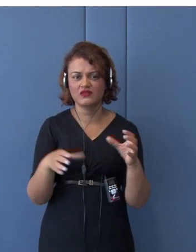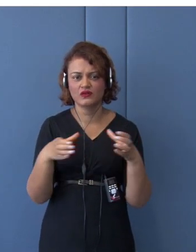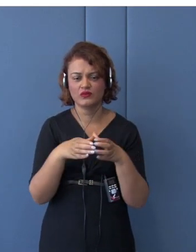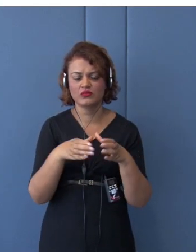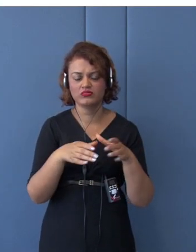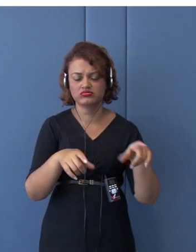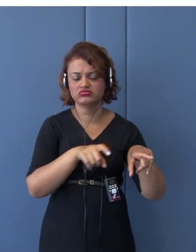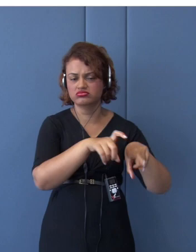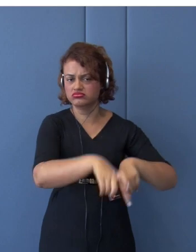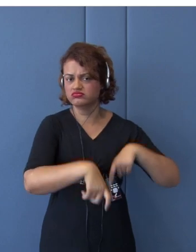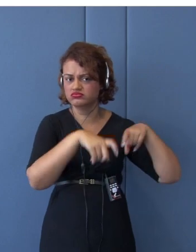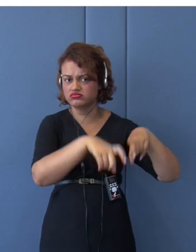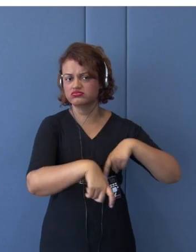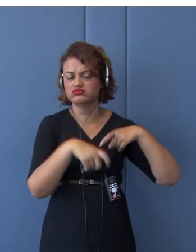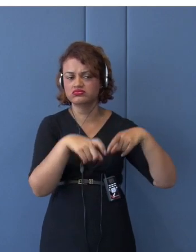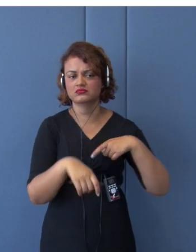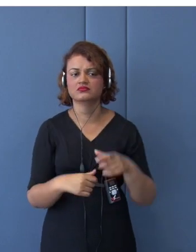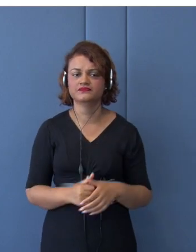TPP.